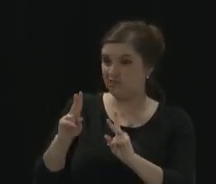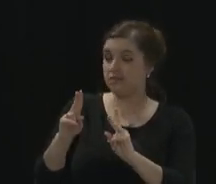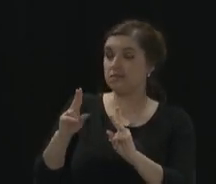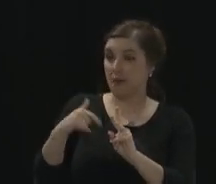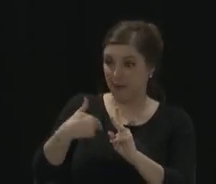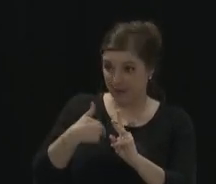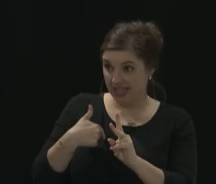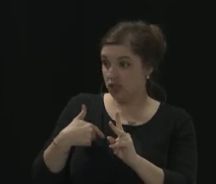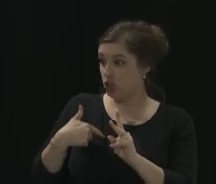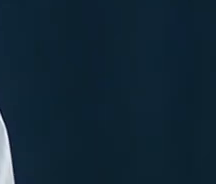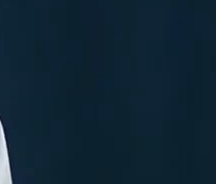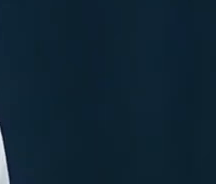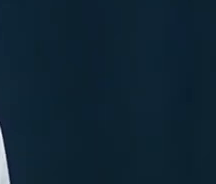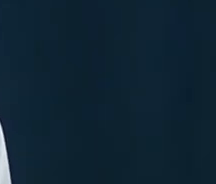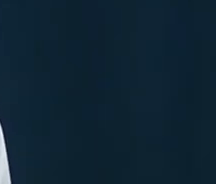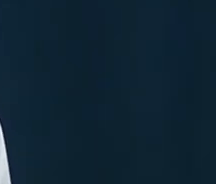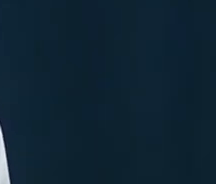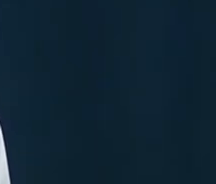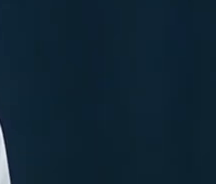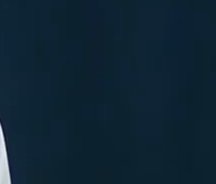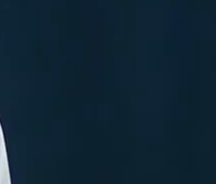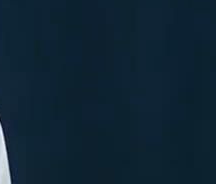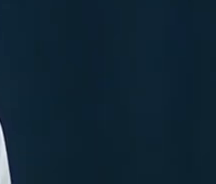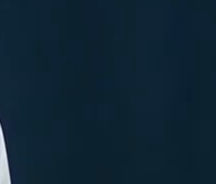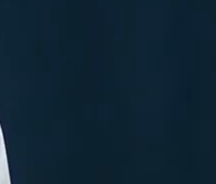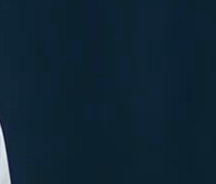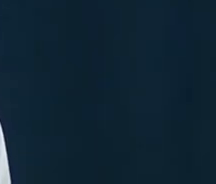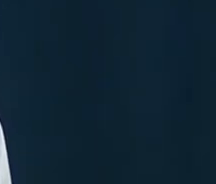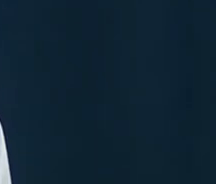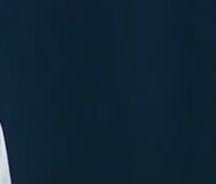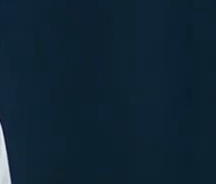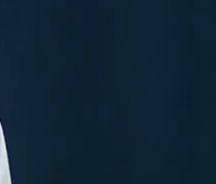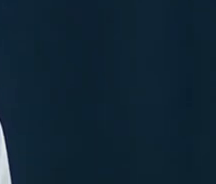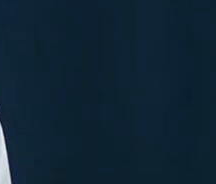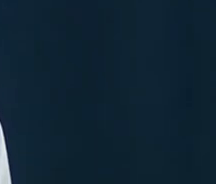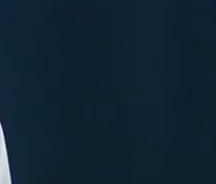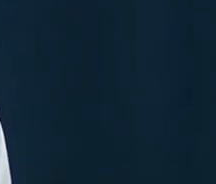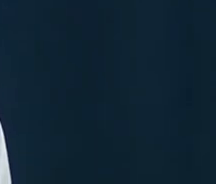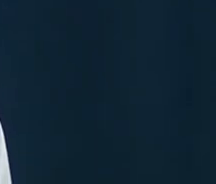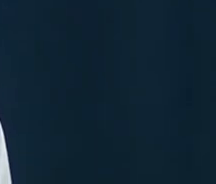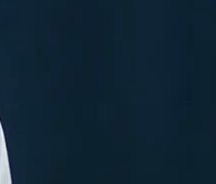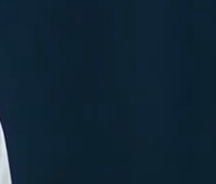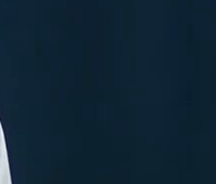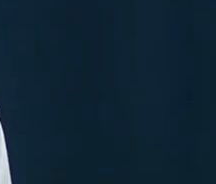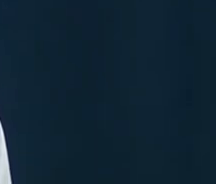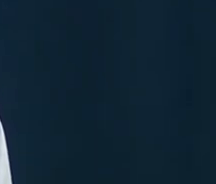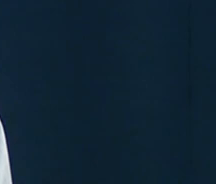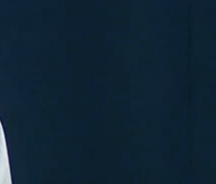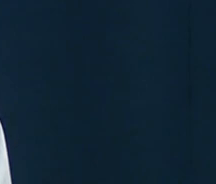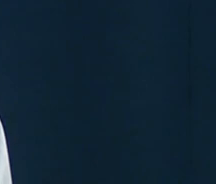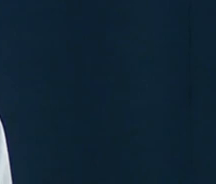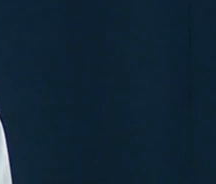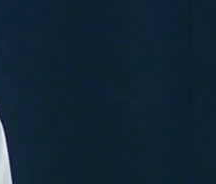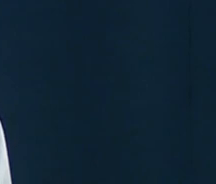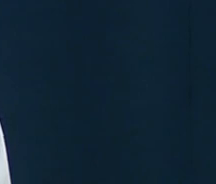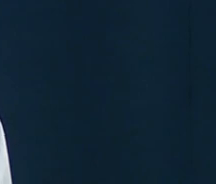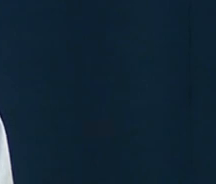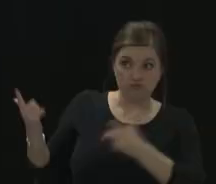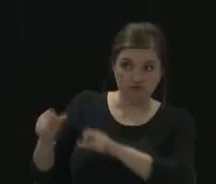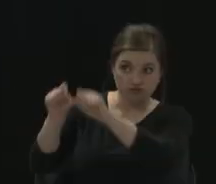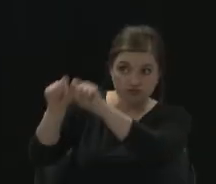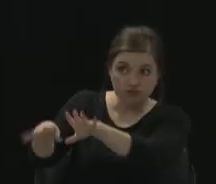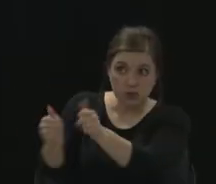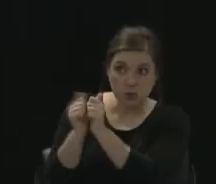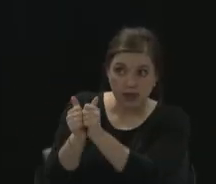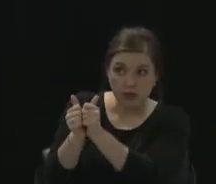with me with my own ballot to drop at the drop box? Yes. If you are an immediate family member, you're able to do that. Okay.